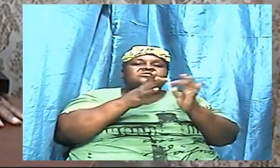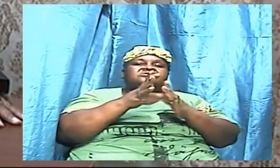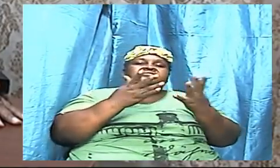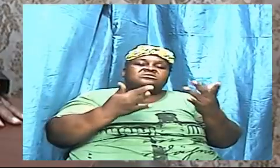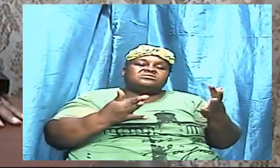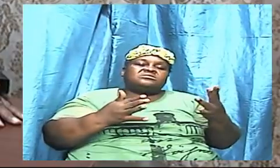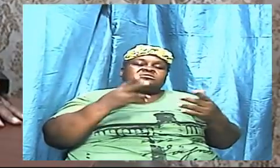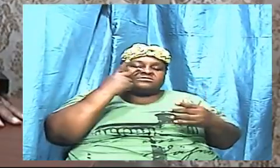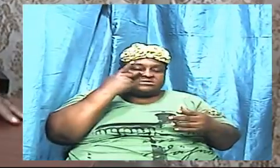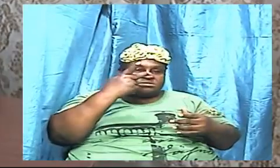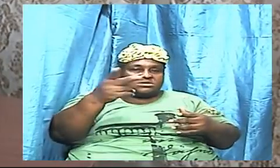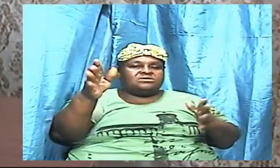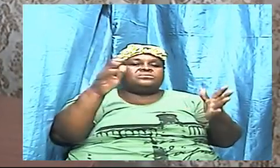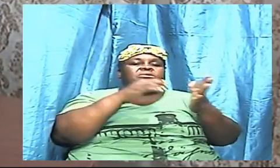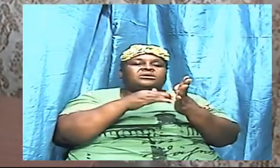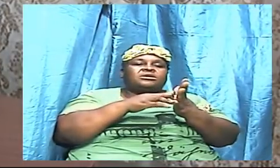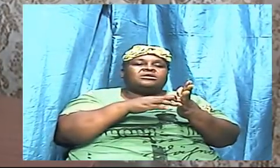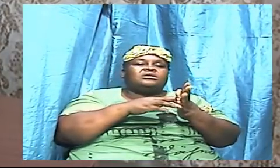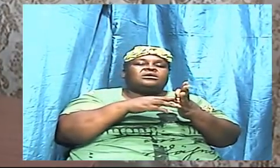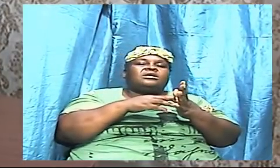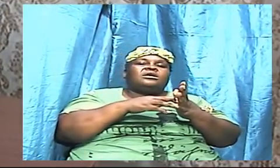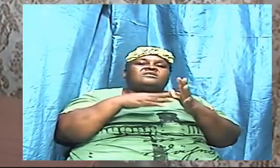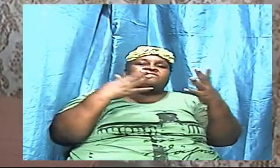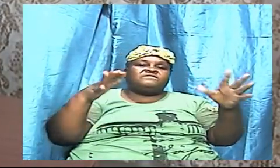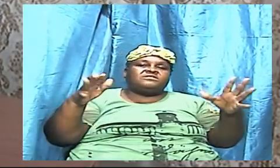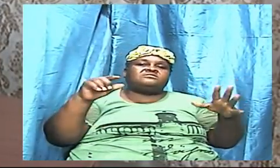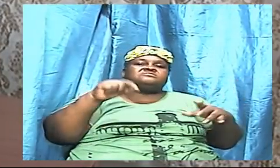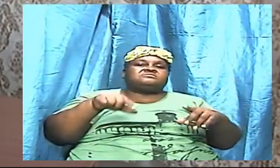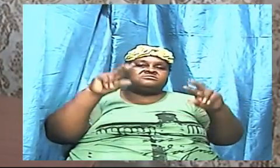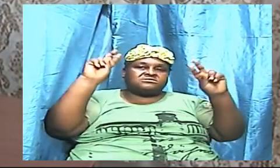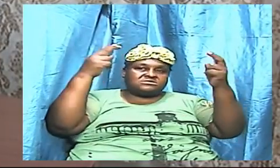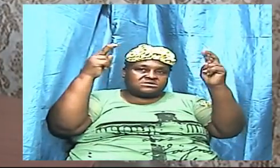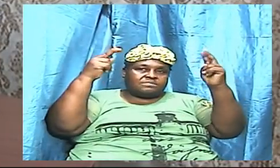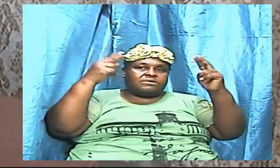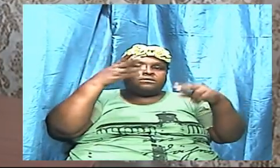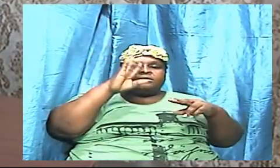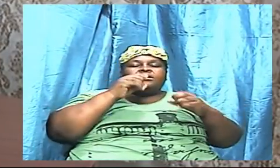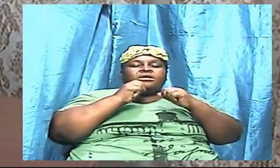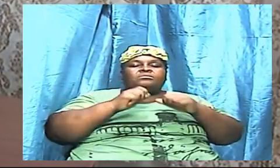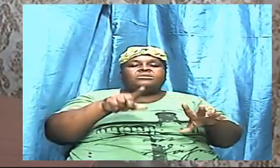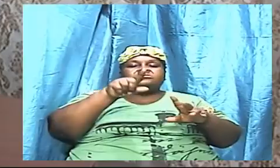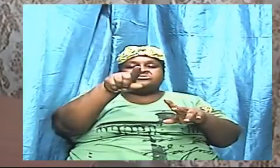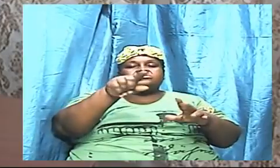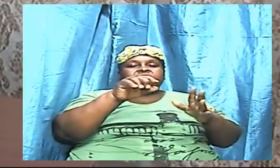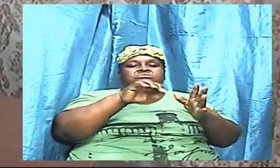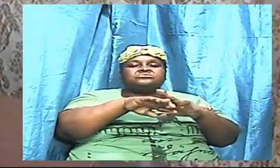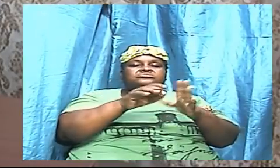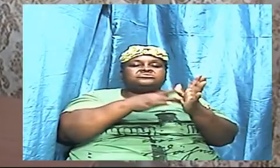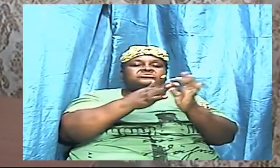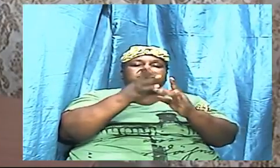again and we close off on this series God bless you in Jesus name amen